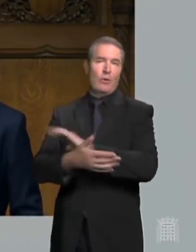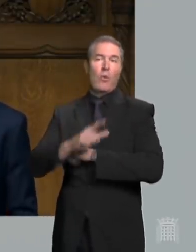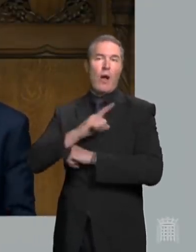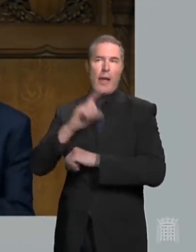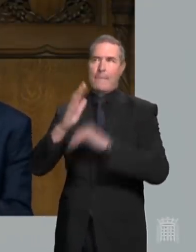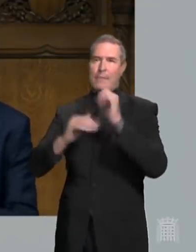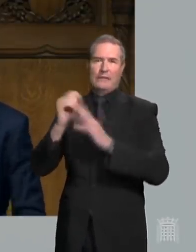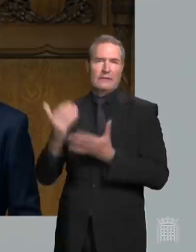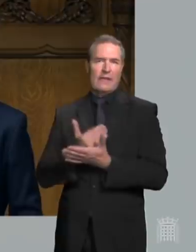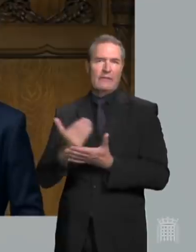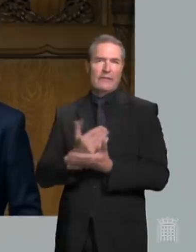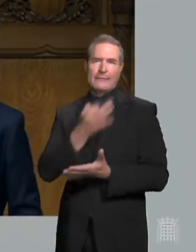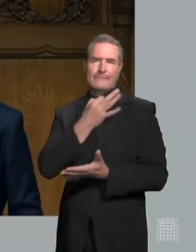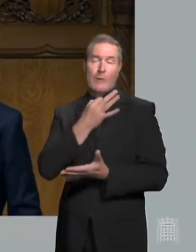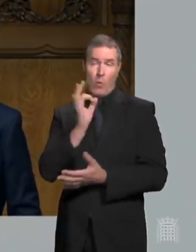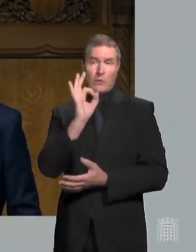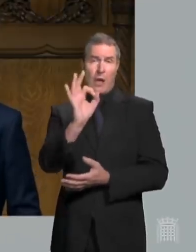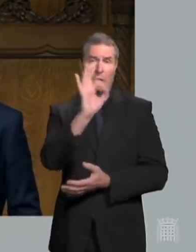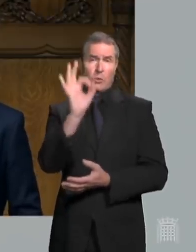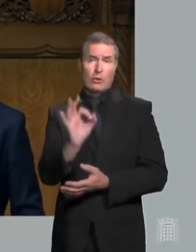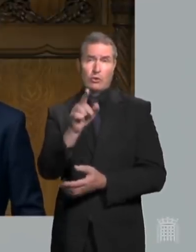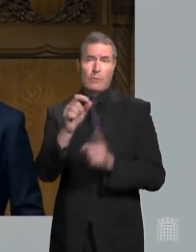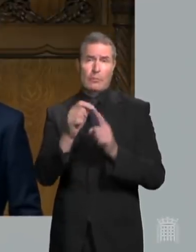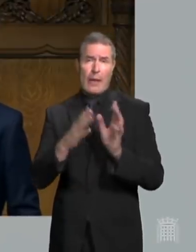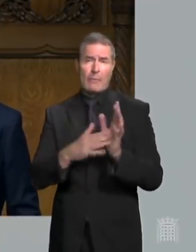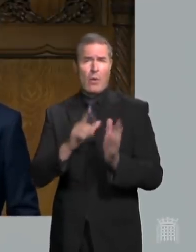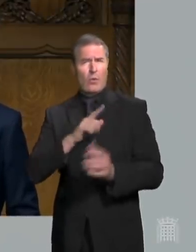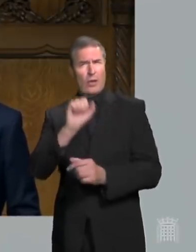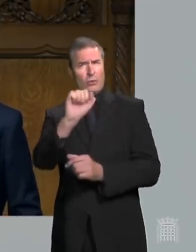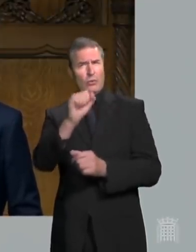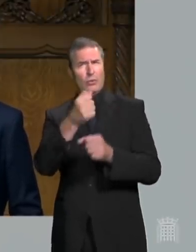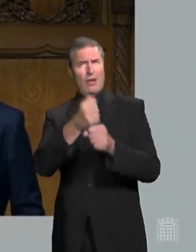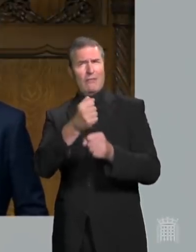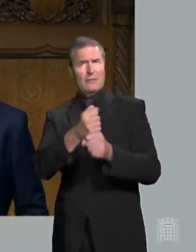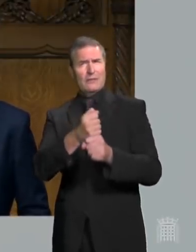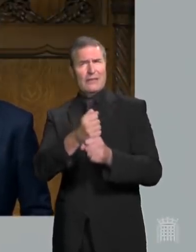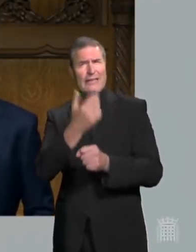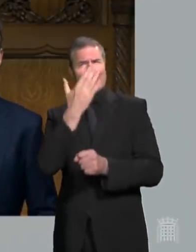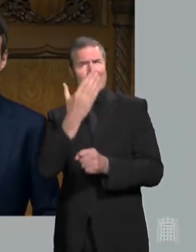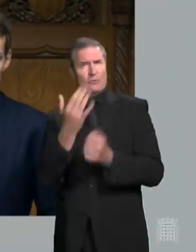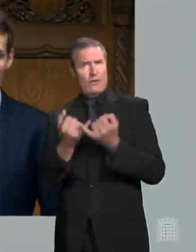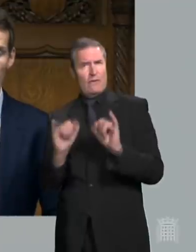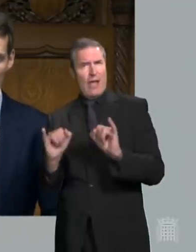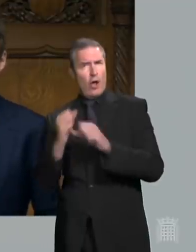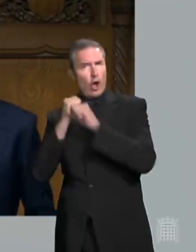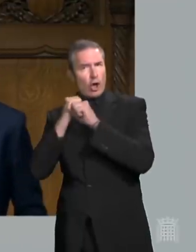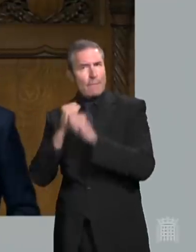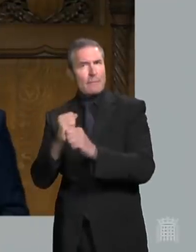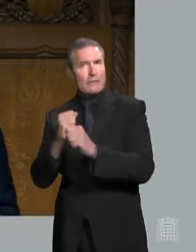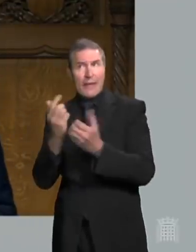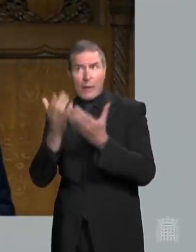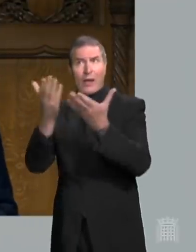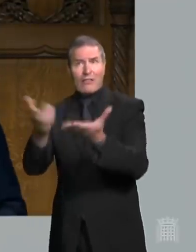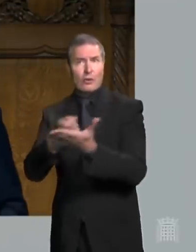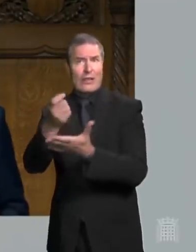safety crisis my question to the Prime Minister is a simple one why is his government seemingly intent on failing to honour the commitments given to those